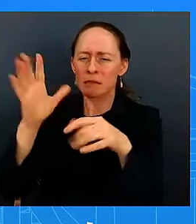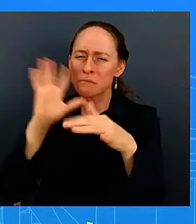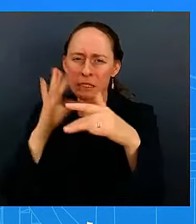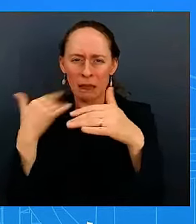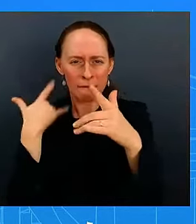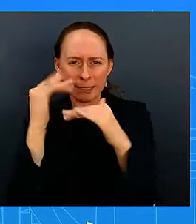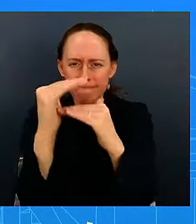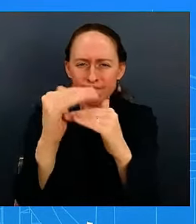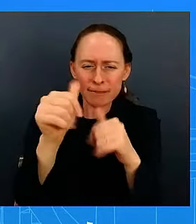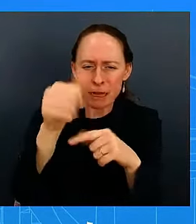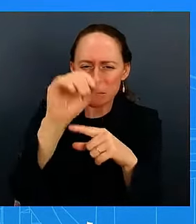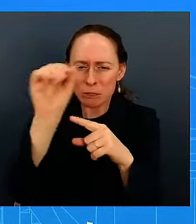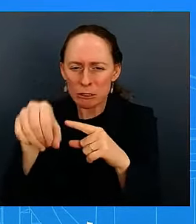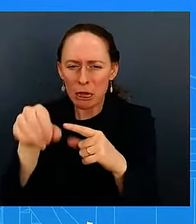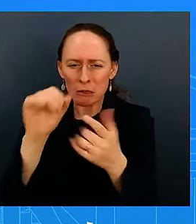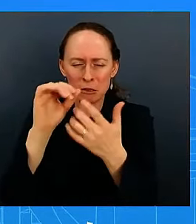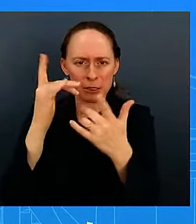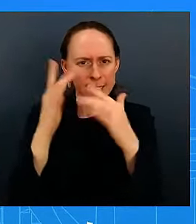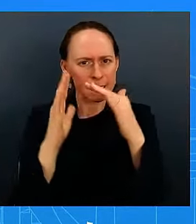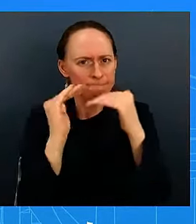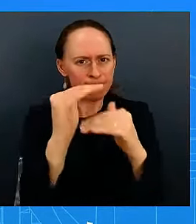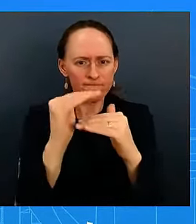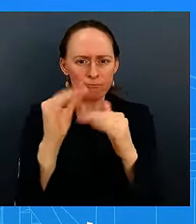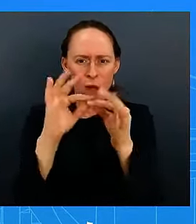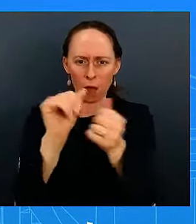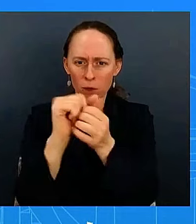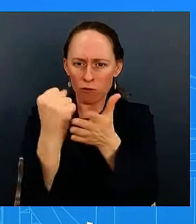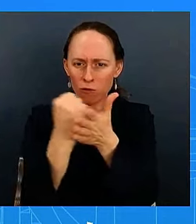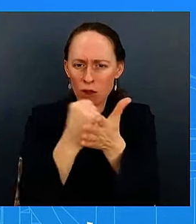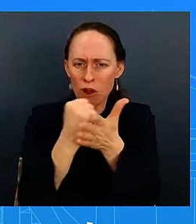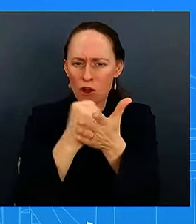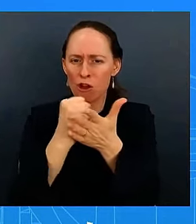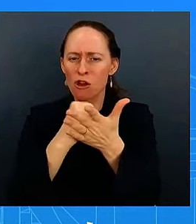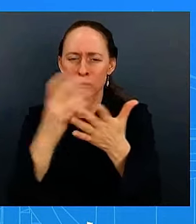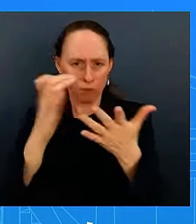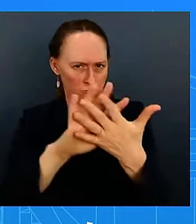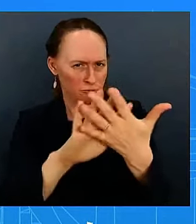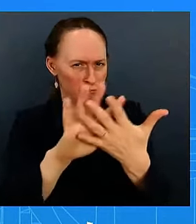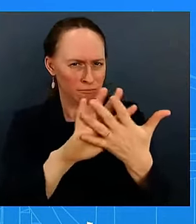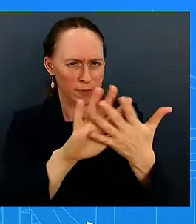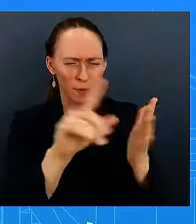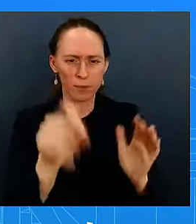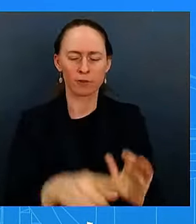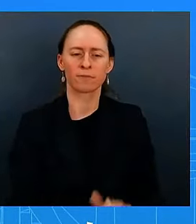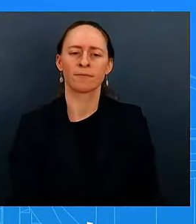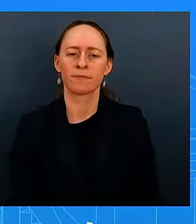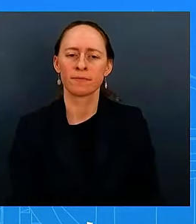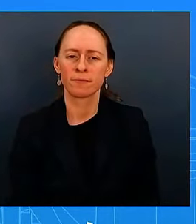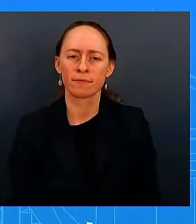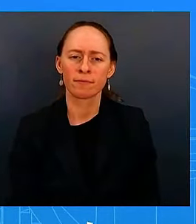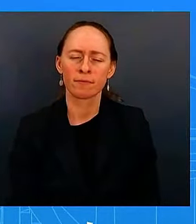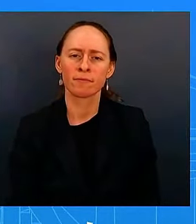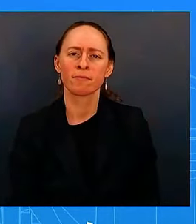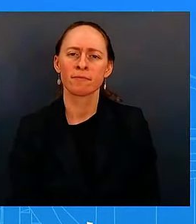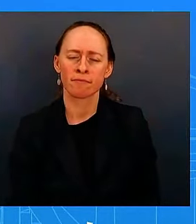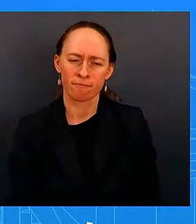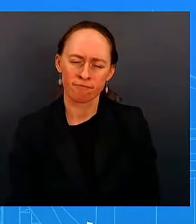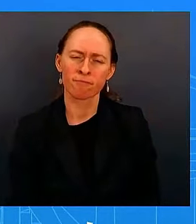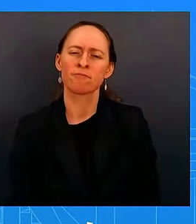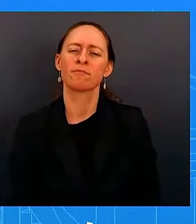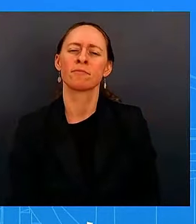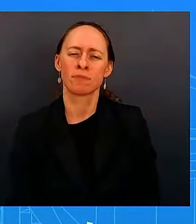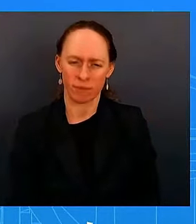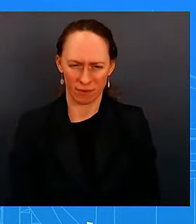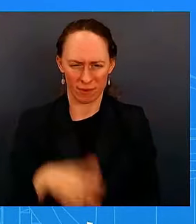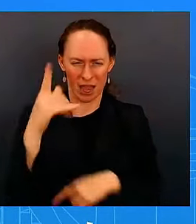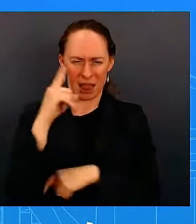or what is it what did you say i thought it happened last night okay maybe it happened last night so uh you i haven't had a lot of conversations about that yet with my colleagues